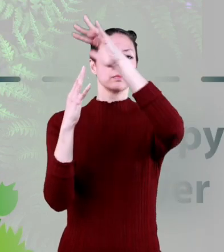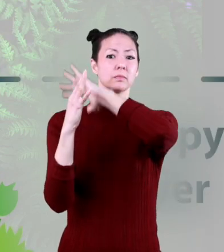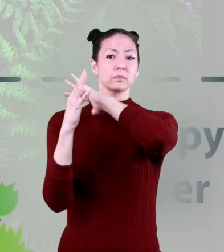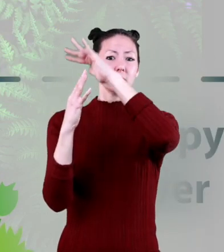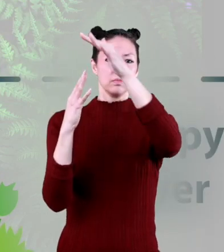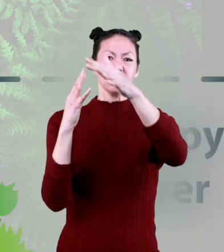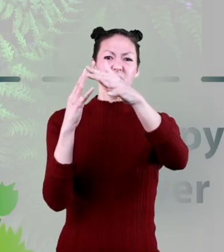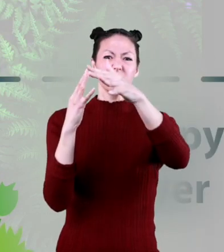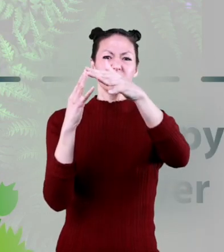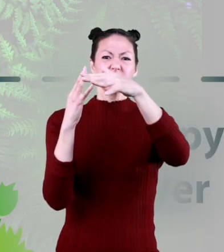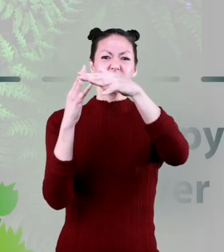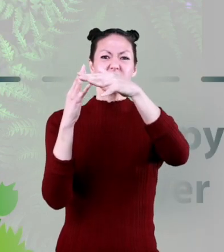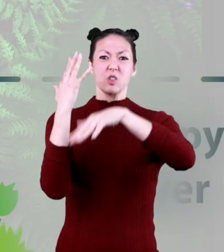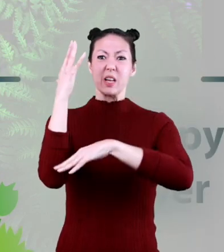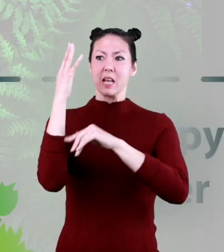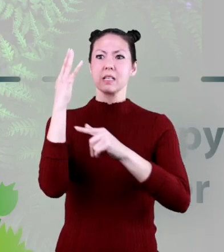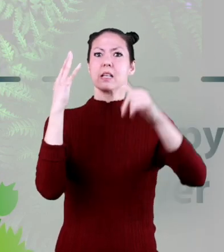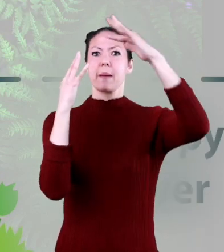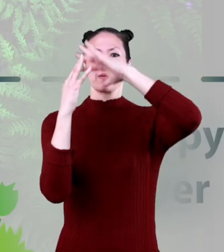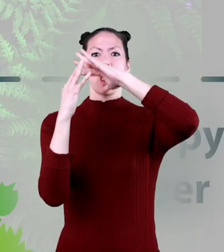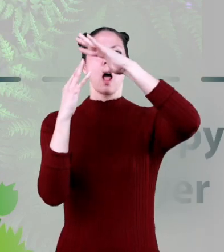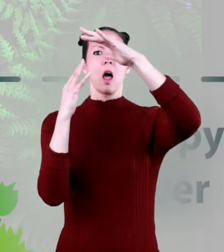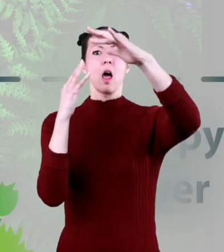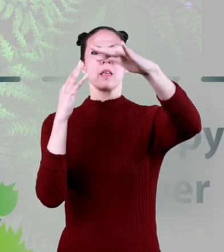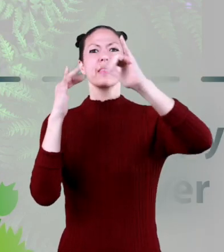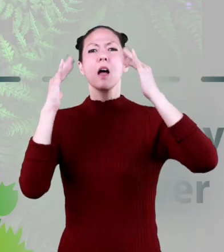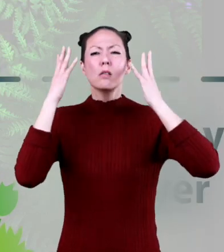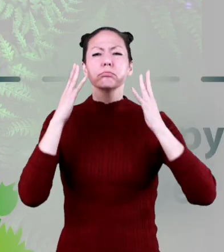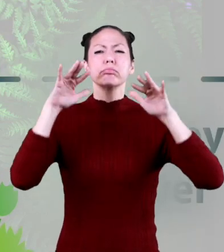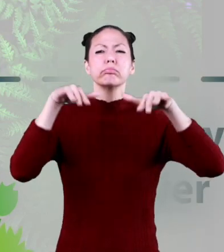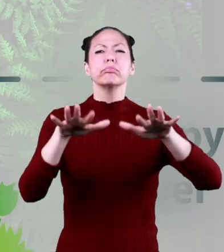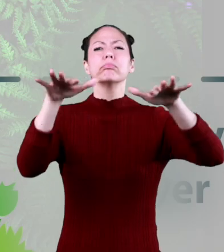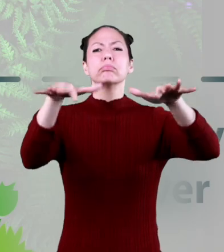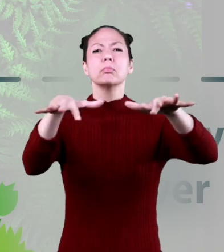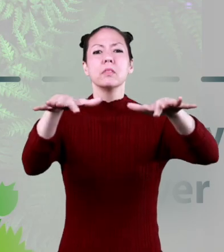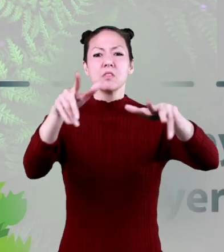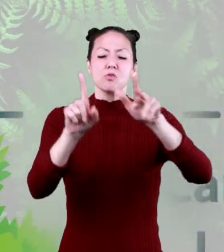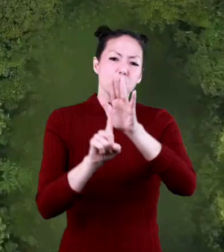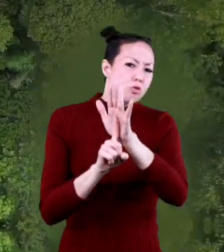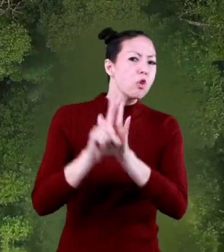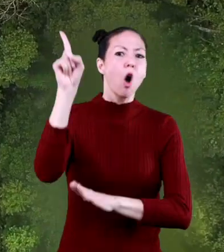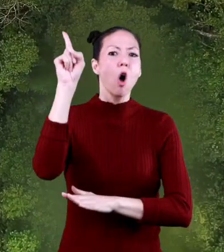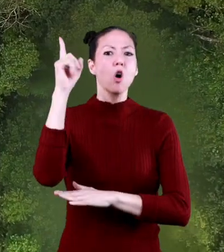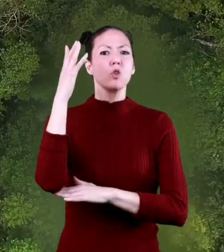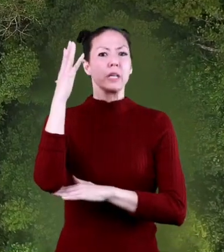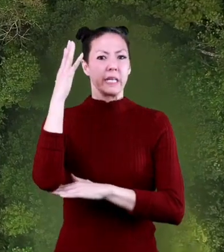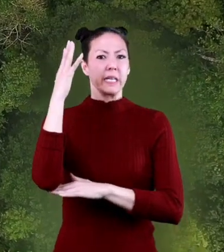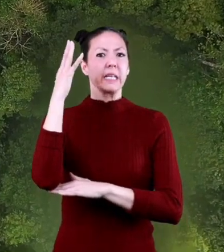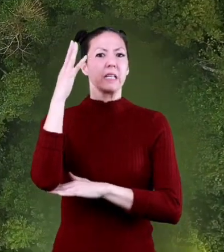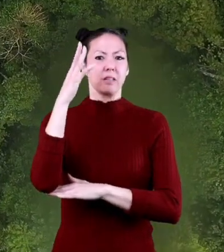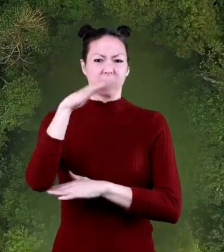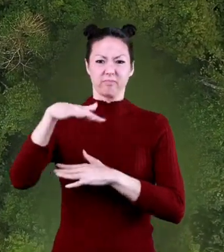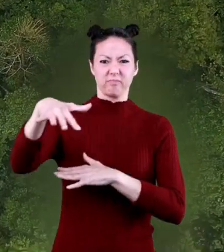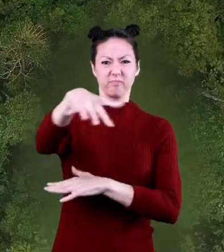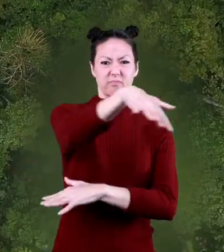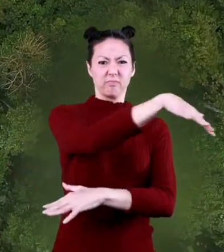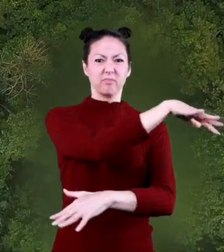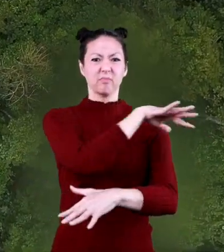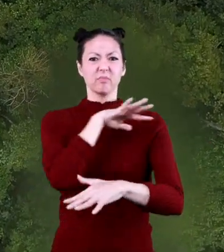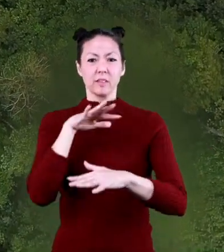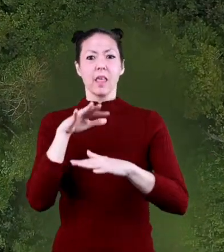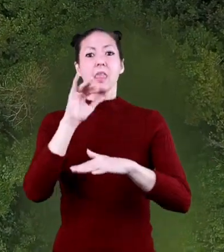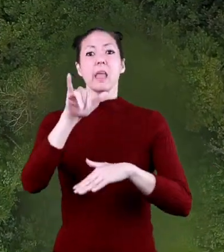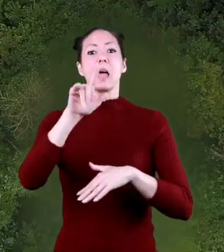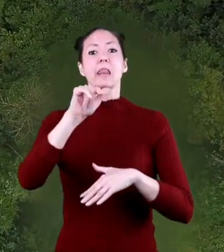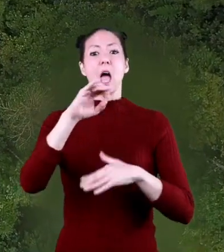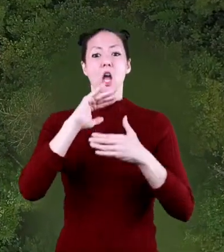layer, which is at the very, very top of the rainforest. Only the tallest trees can reach